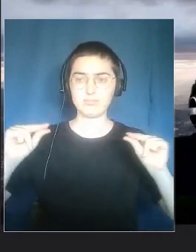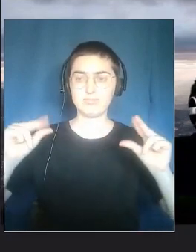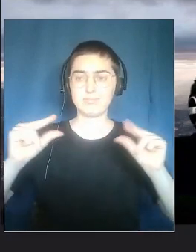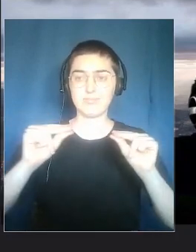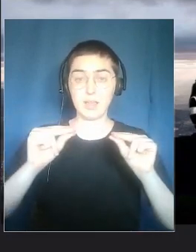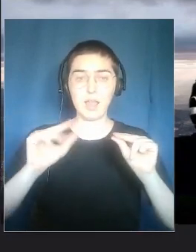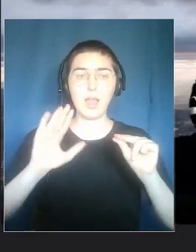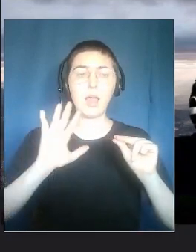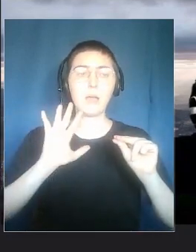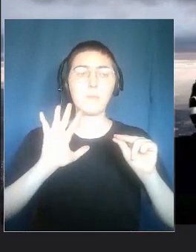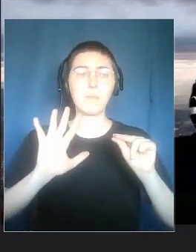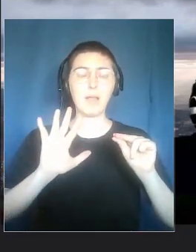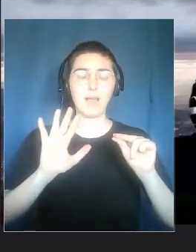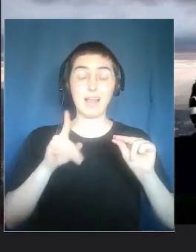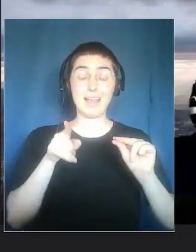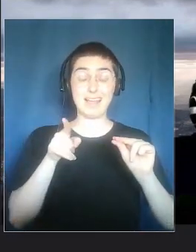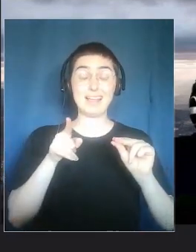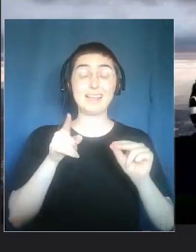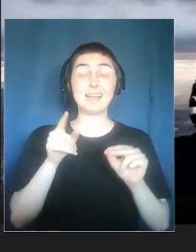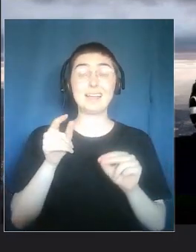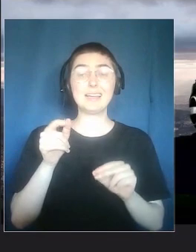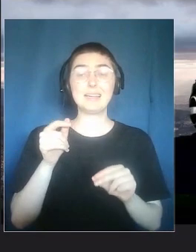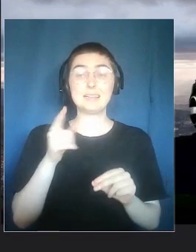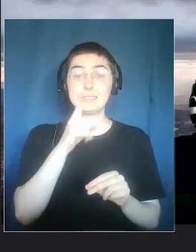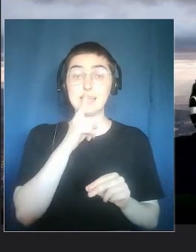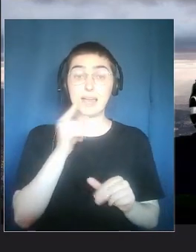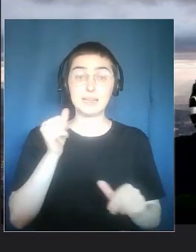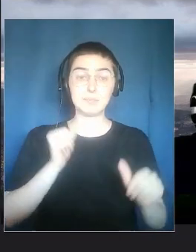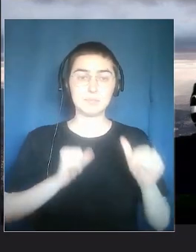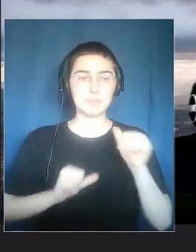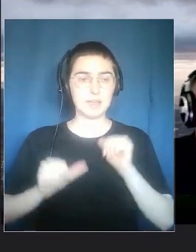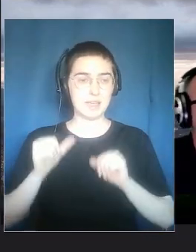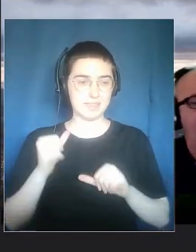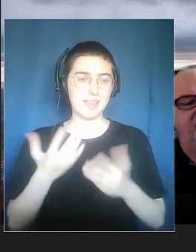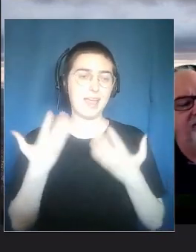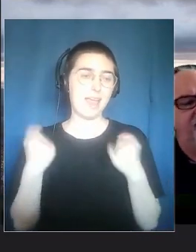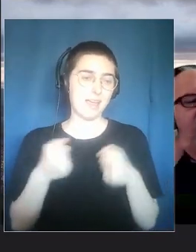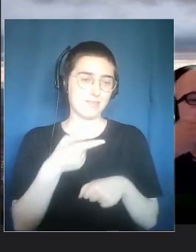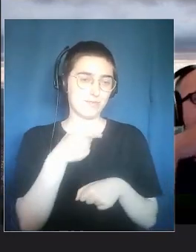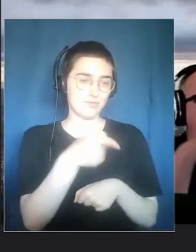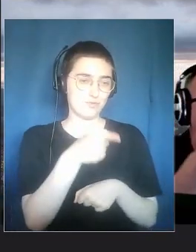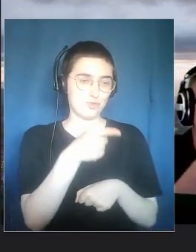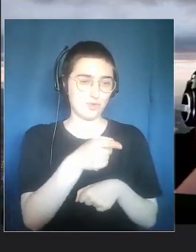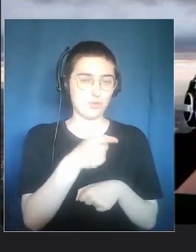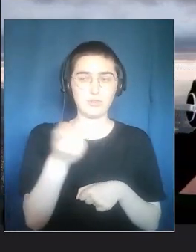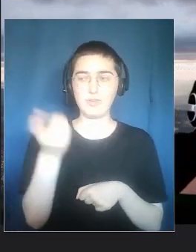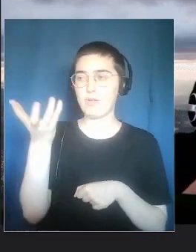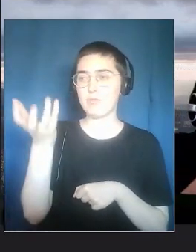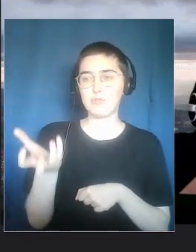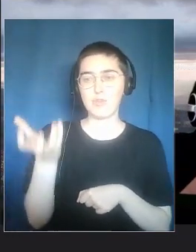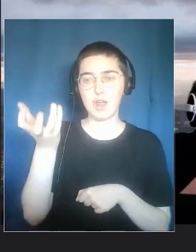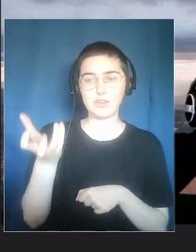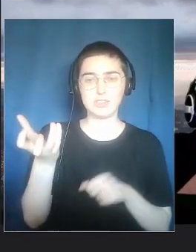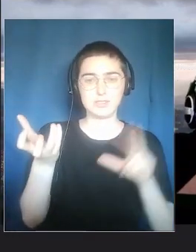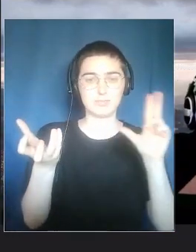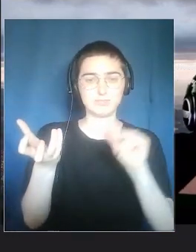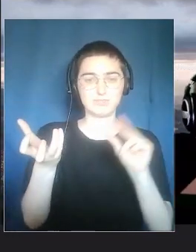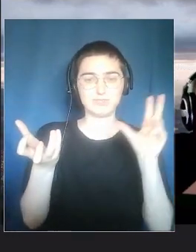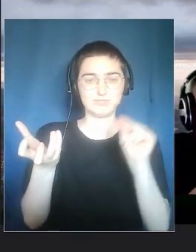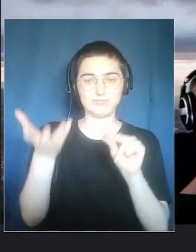but at the same time still having a filter in Silent Place.